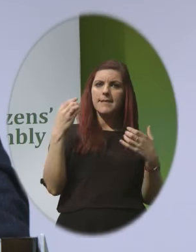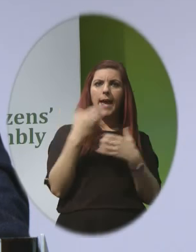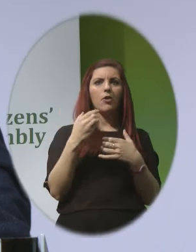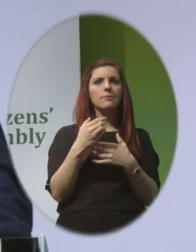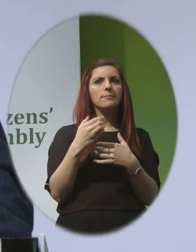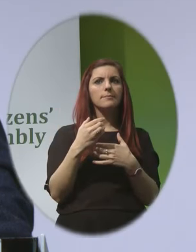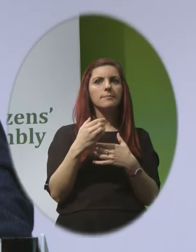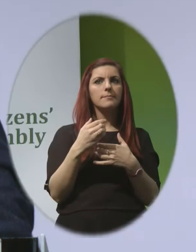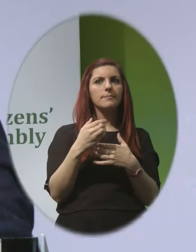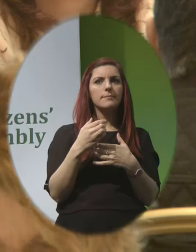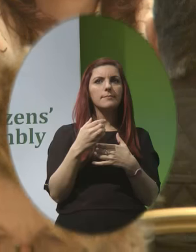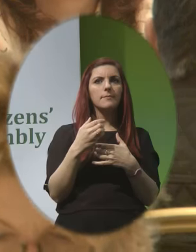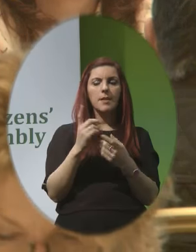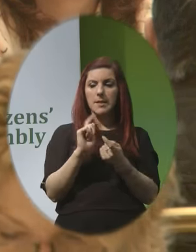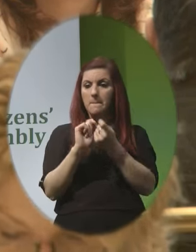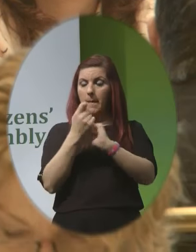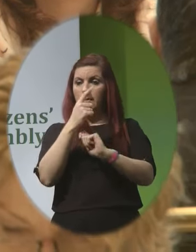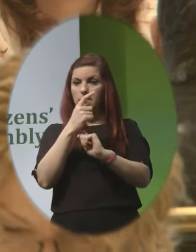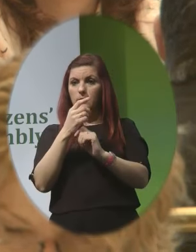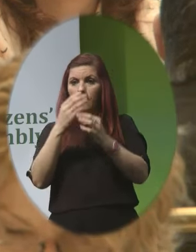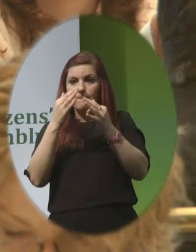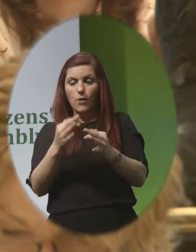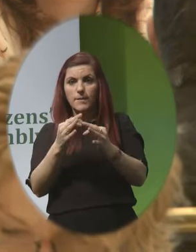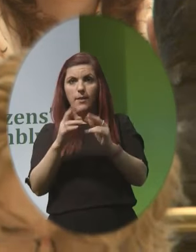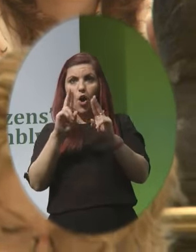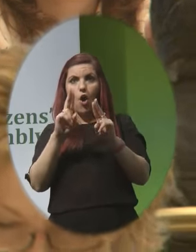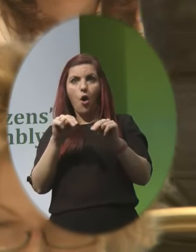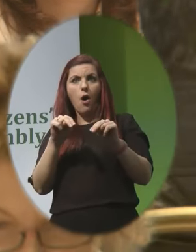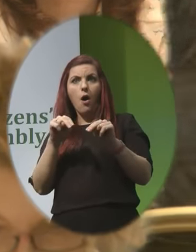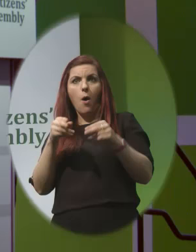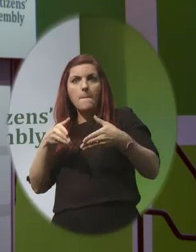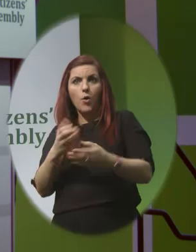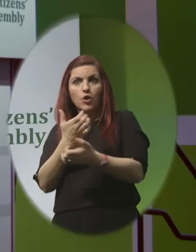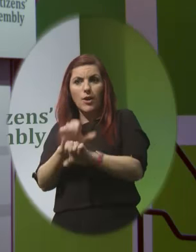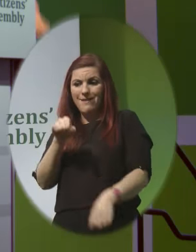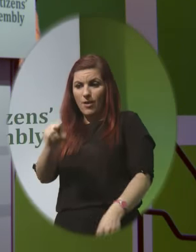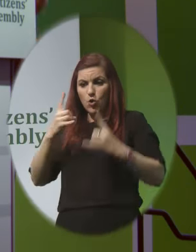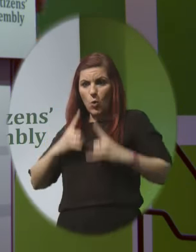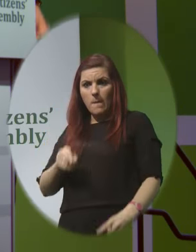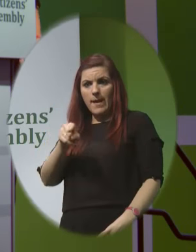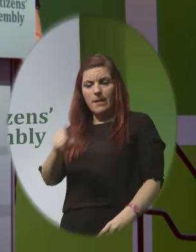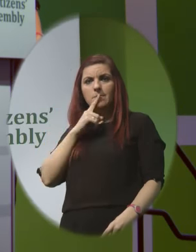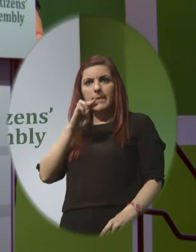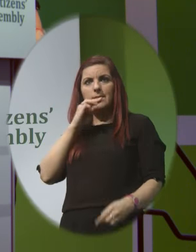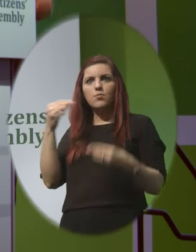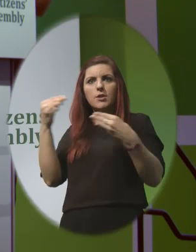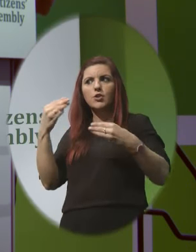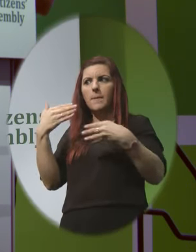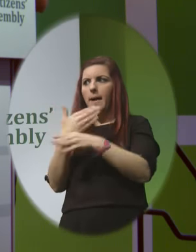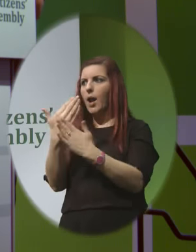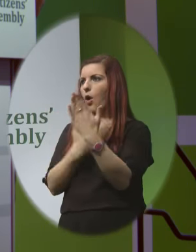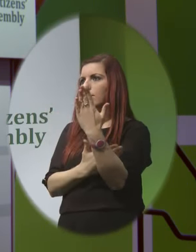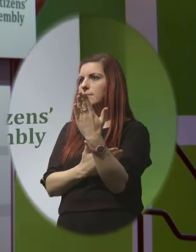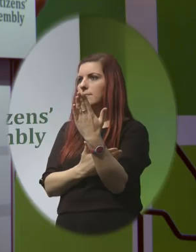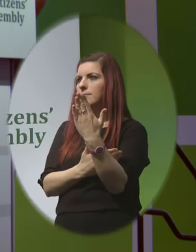The amendment affirmed that the unborn child is a human being and consequently is protected by the law While the word